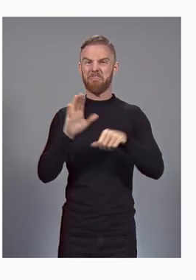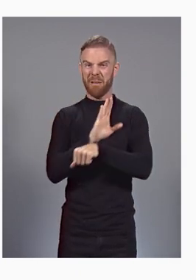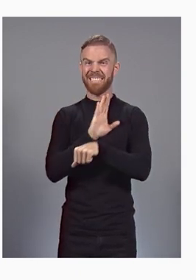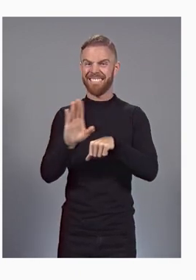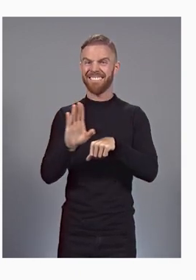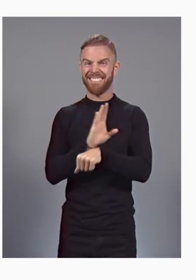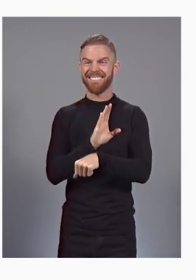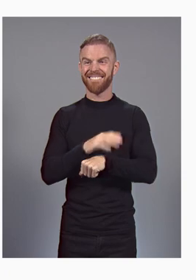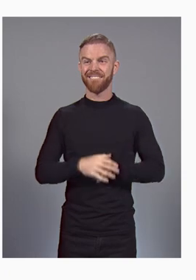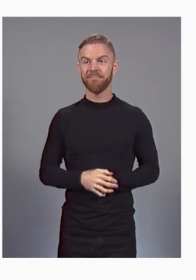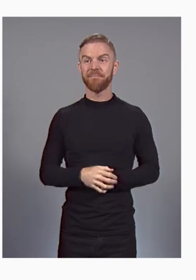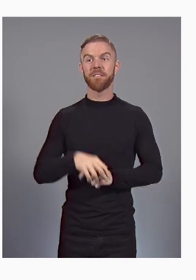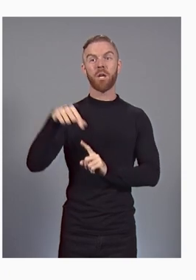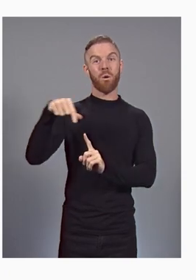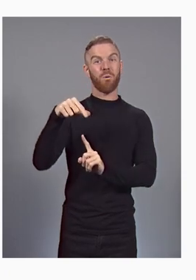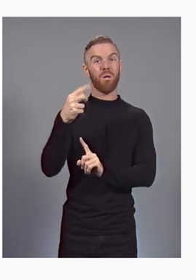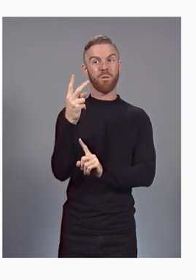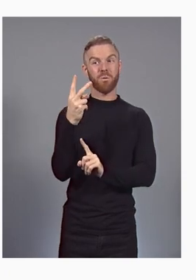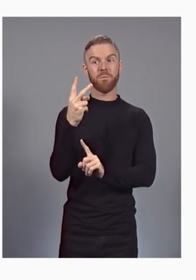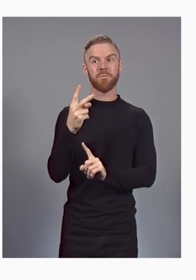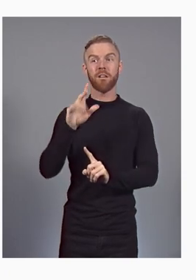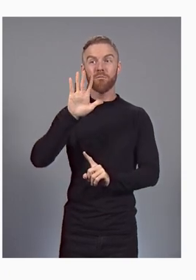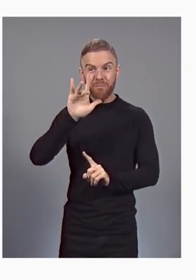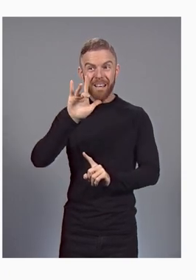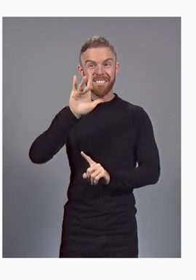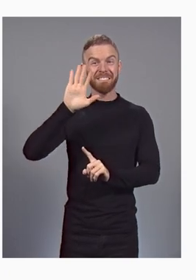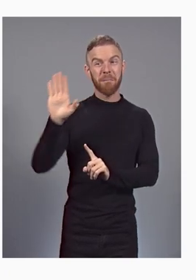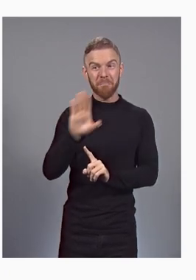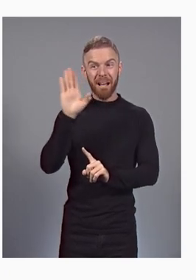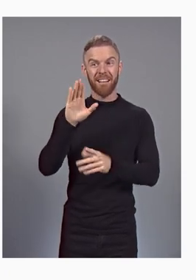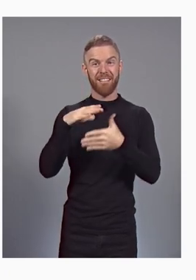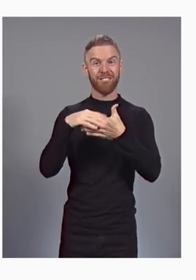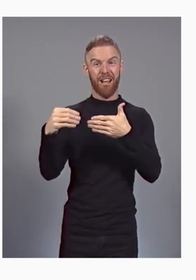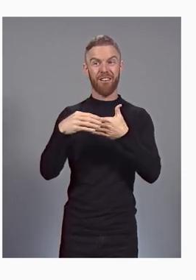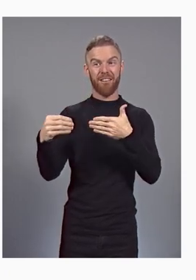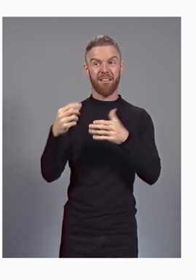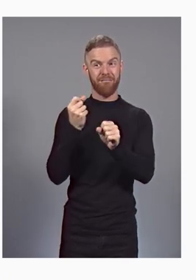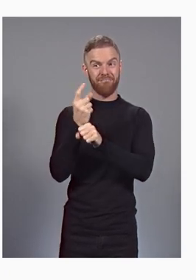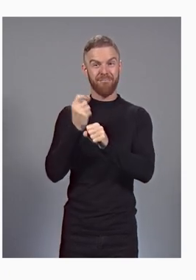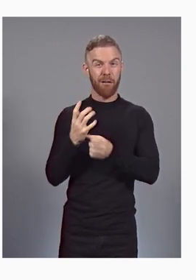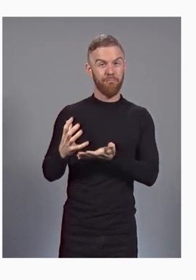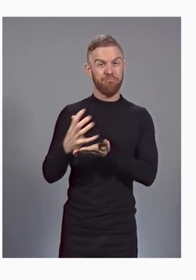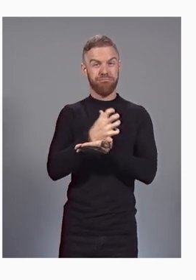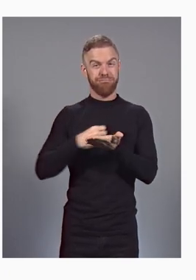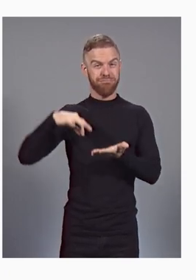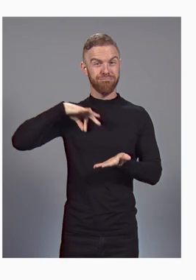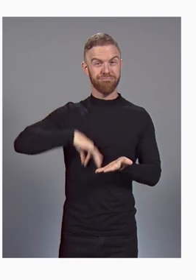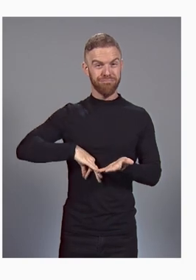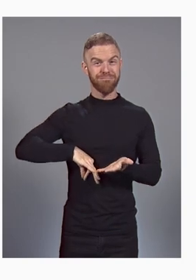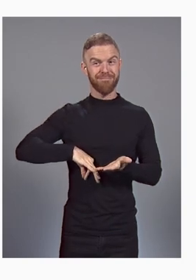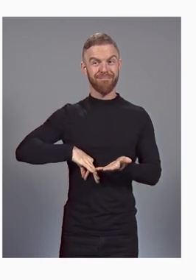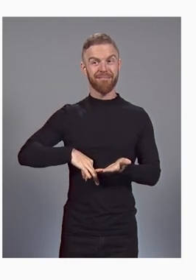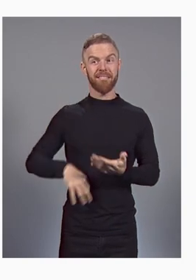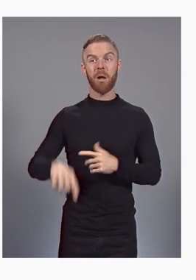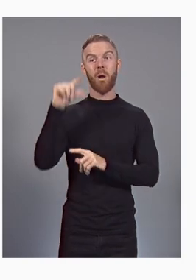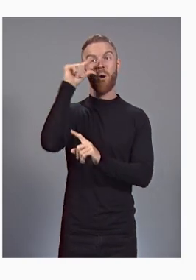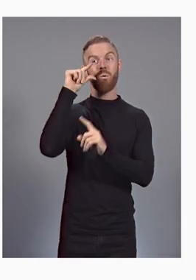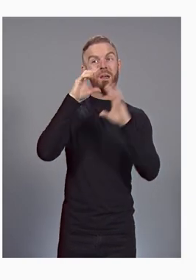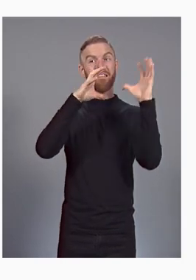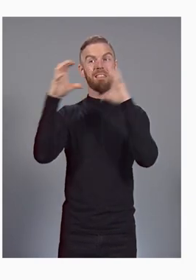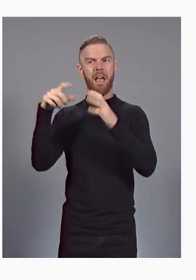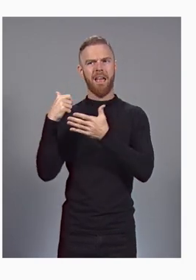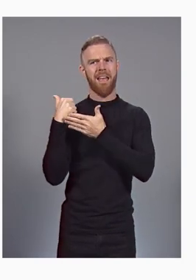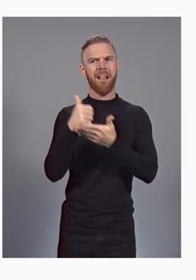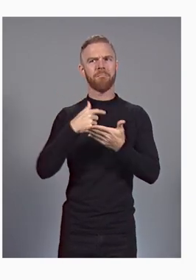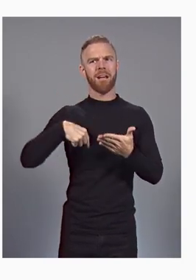$25 billion annual revenue run rate. Google Cloud helps us advance our mission and makes Google